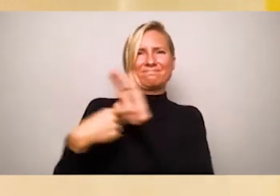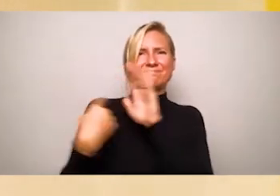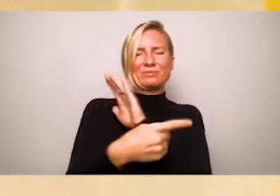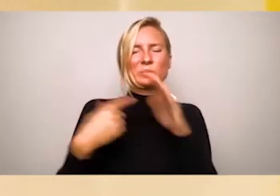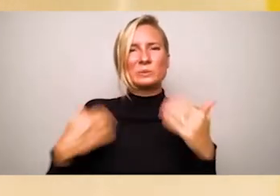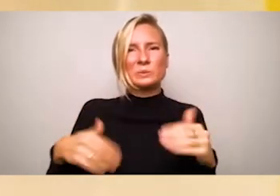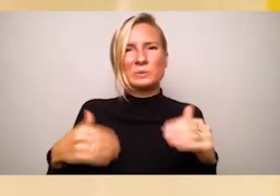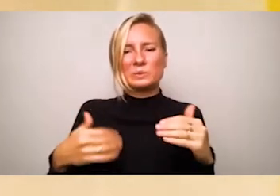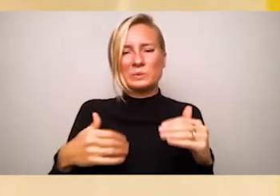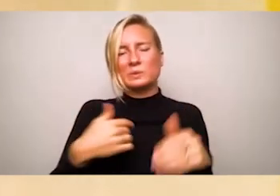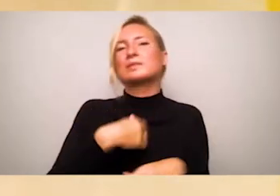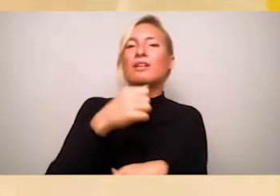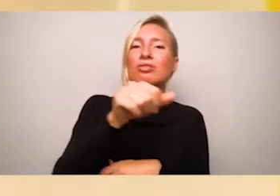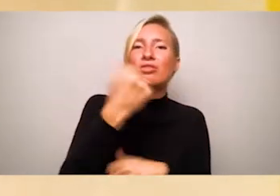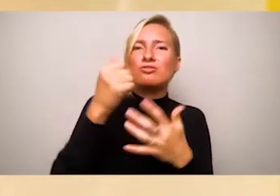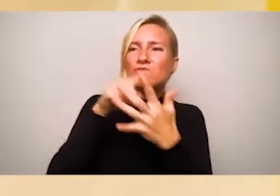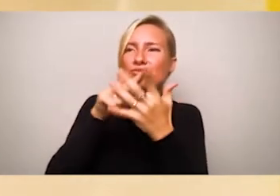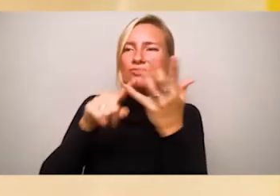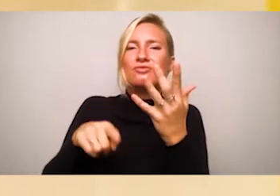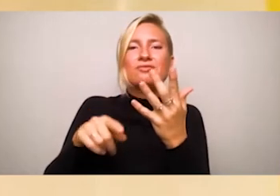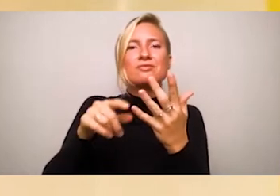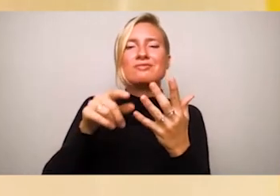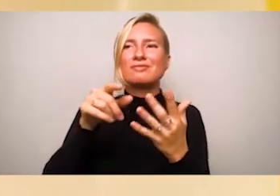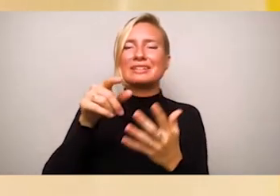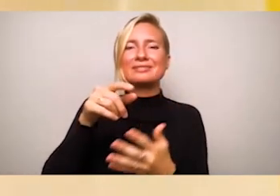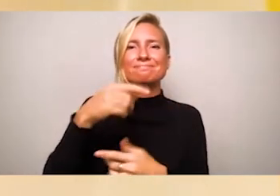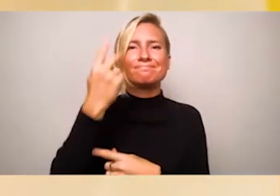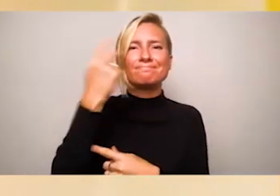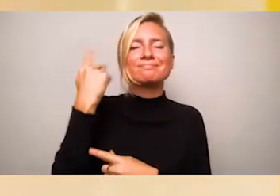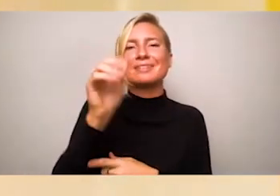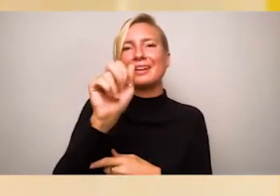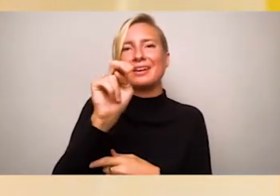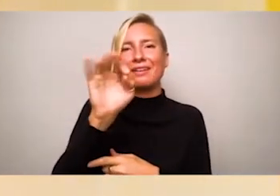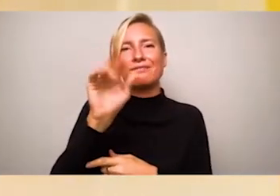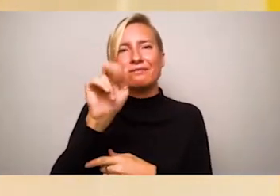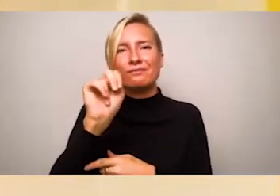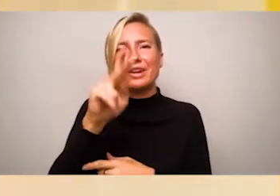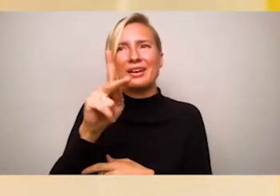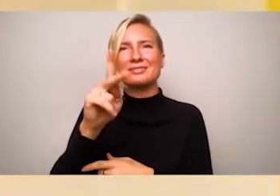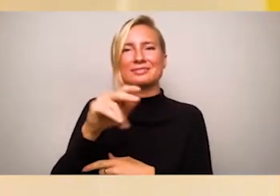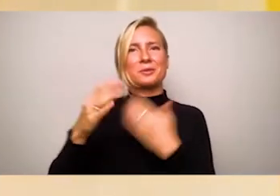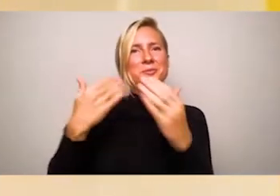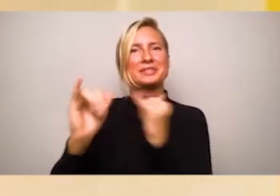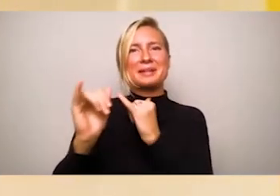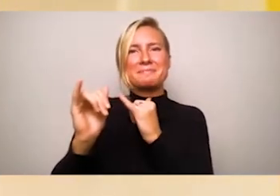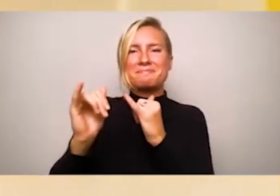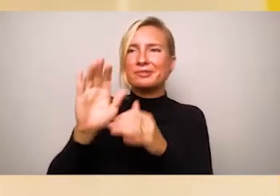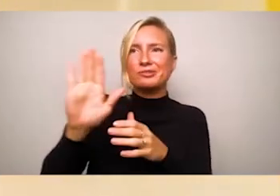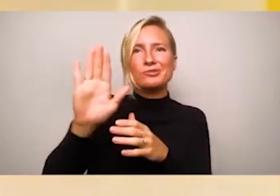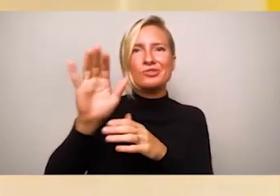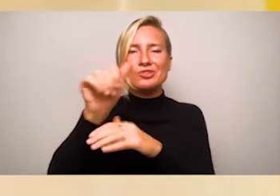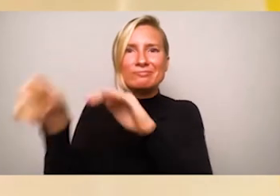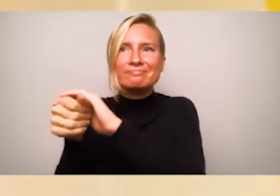was invisible to others. Those glimmers of recognition were even more precious because they were rare.